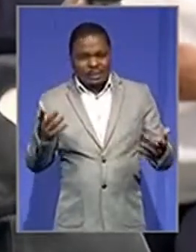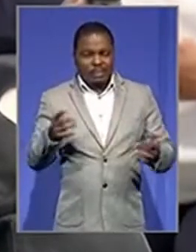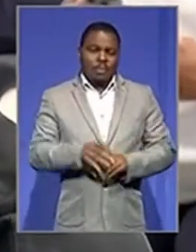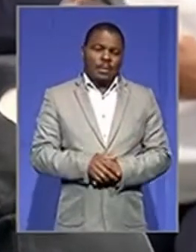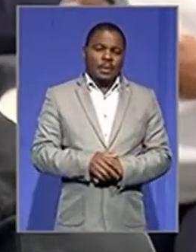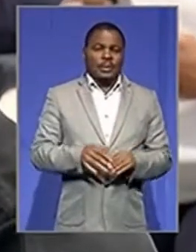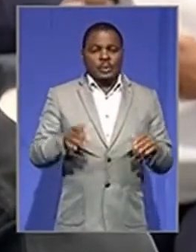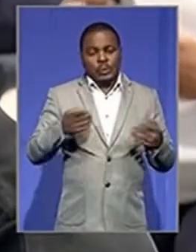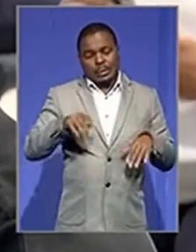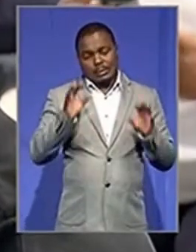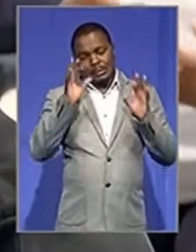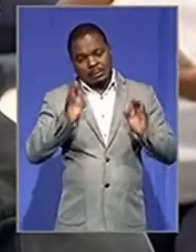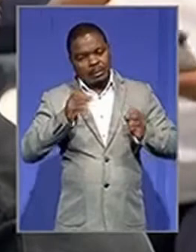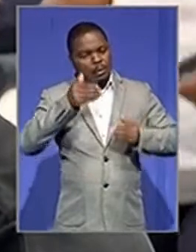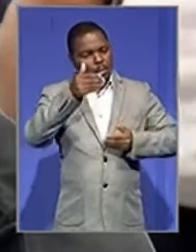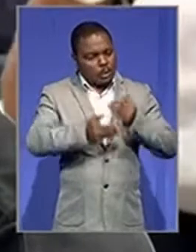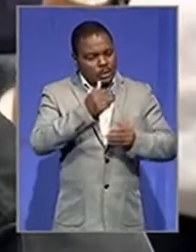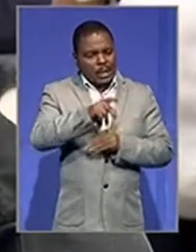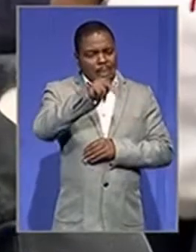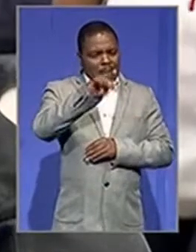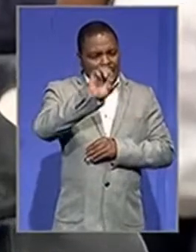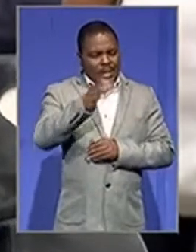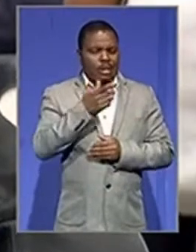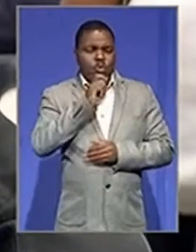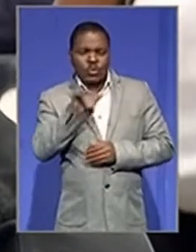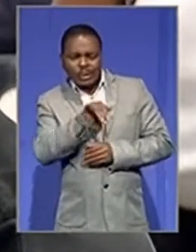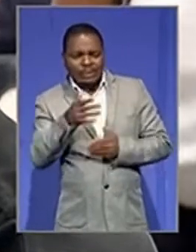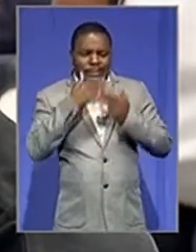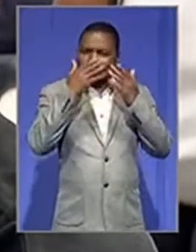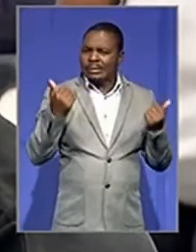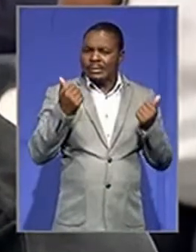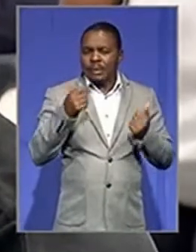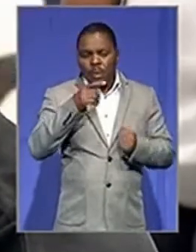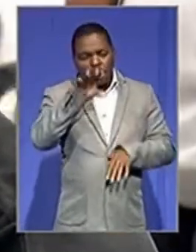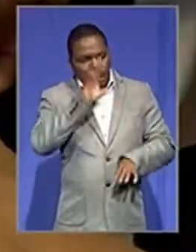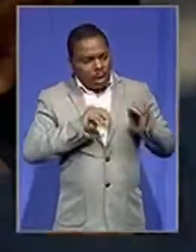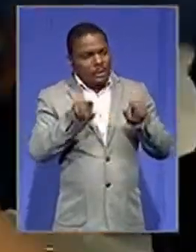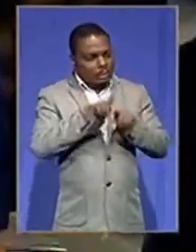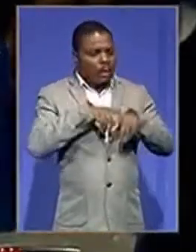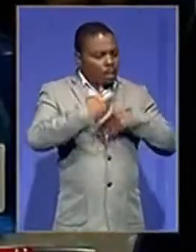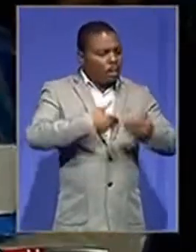We didn't know the correct protective equipment to wear. It was a lot of learning on the job.